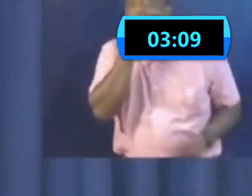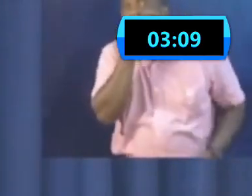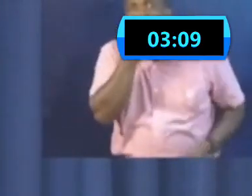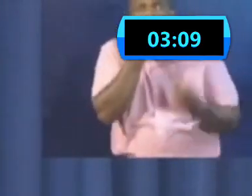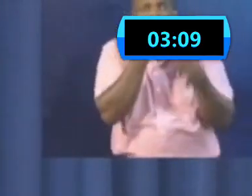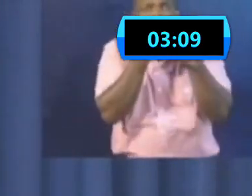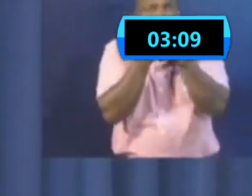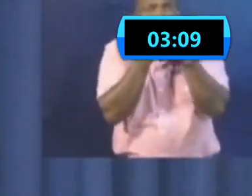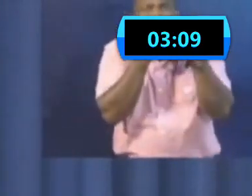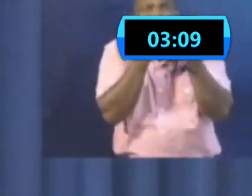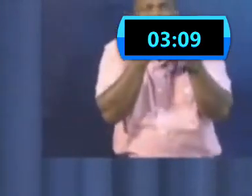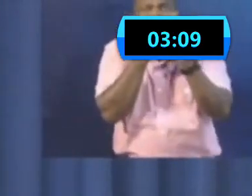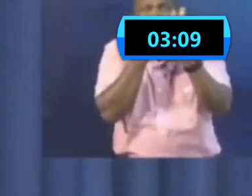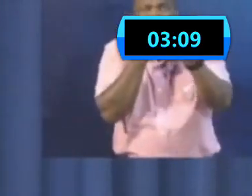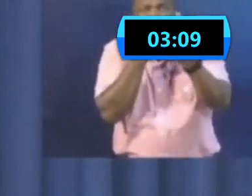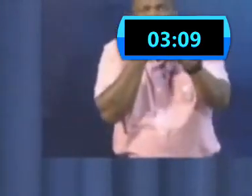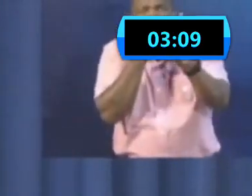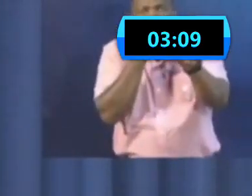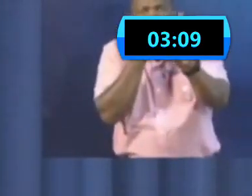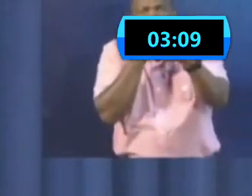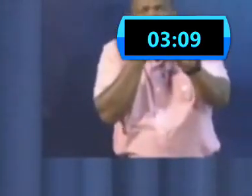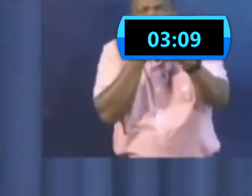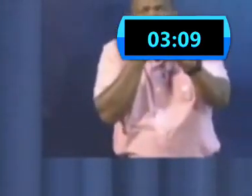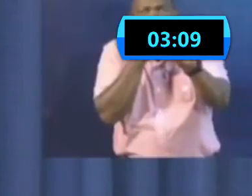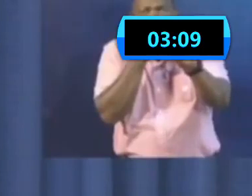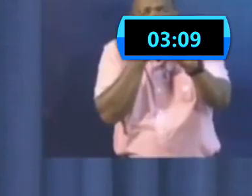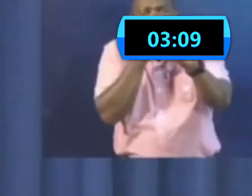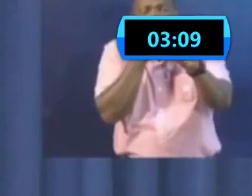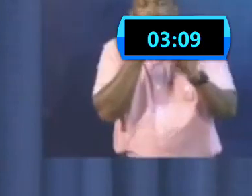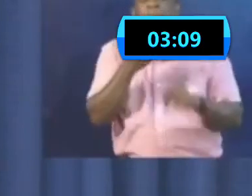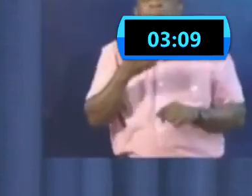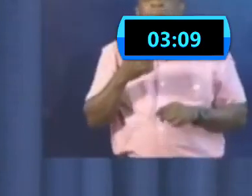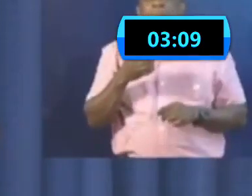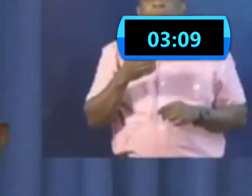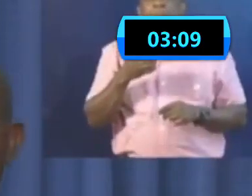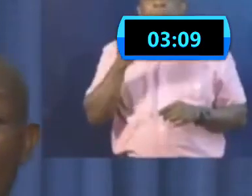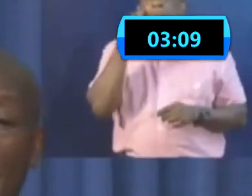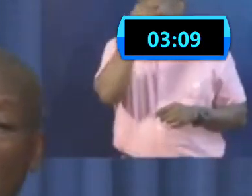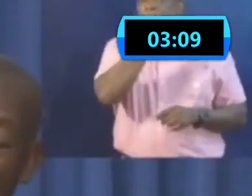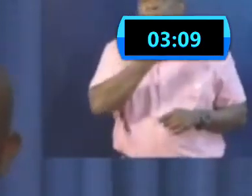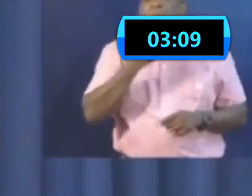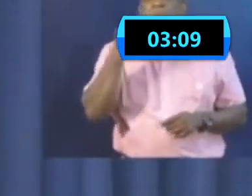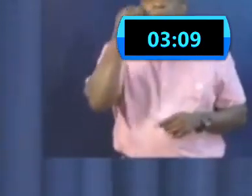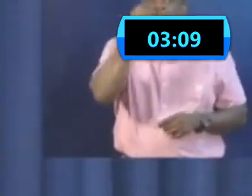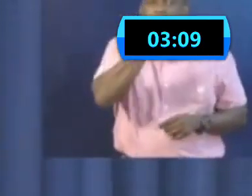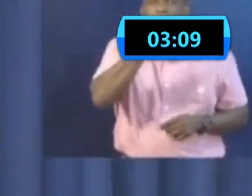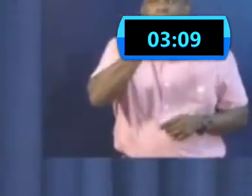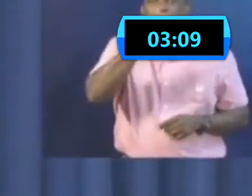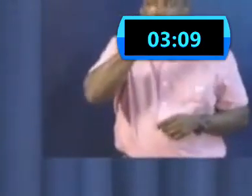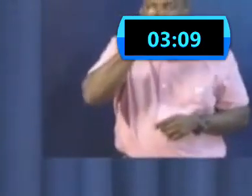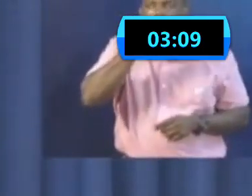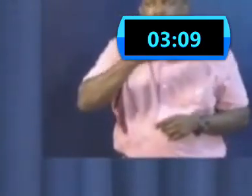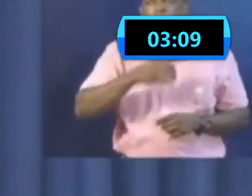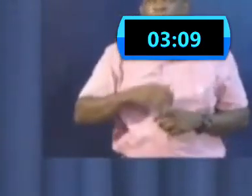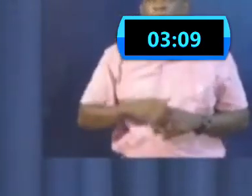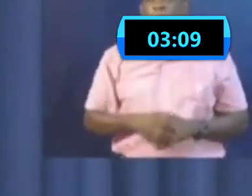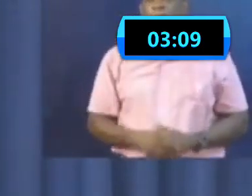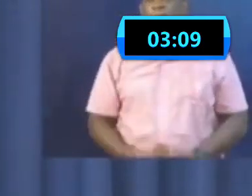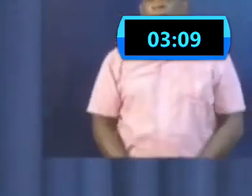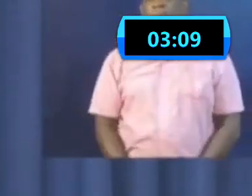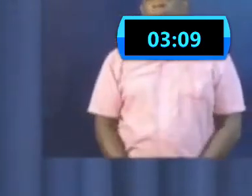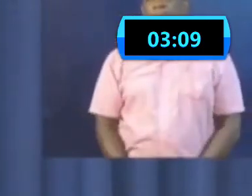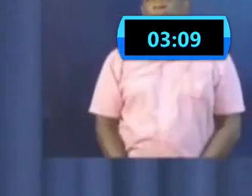law, right? serious. maxi-taxi, maxi taxis, the